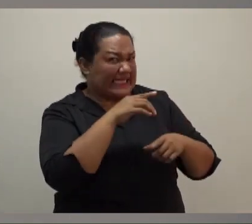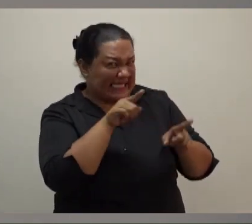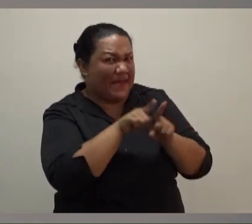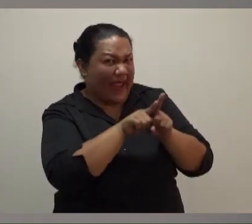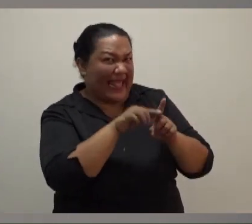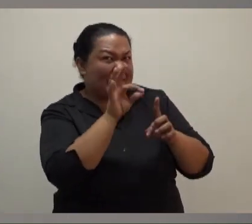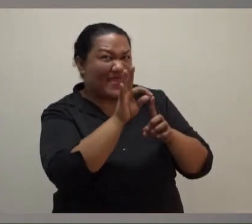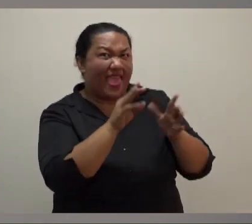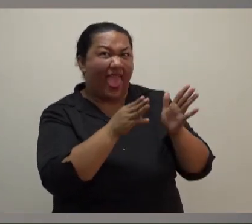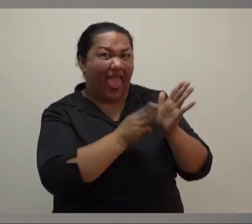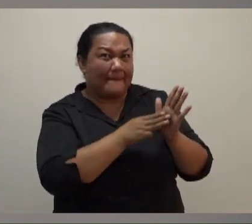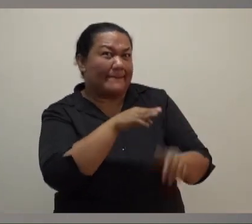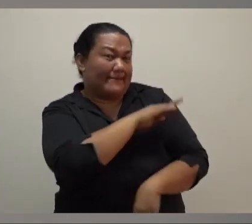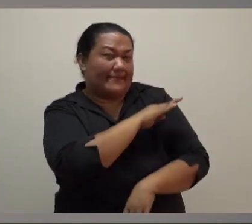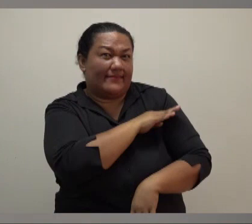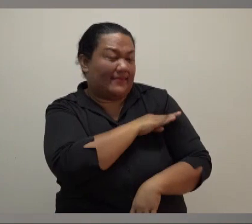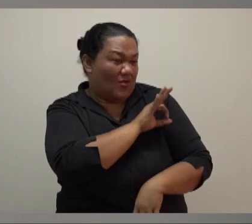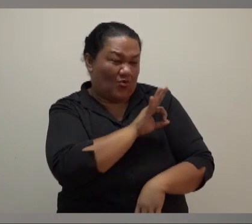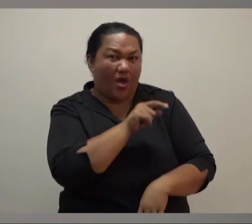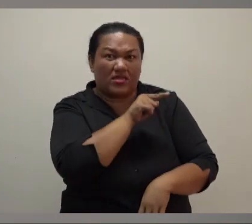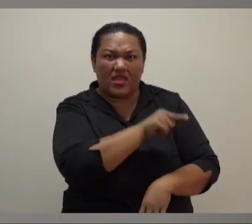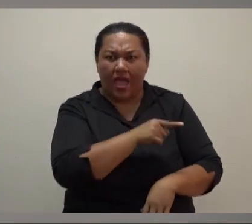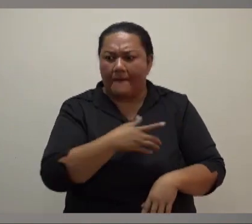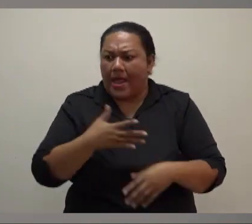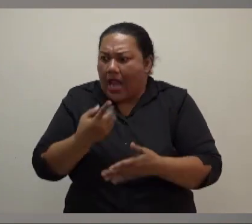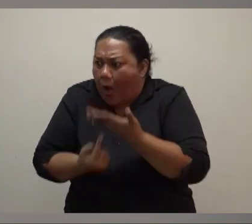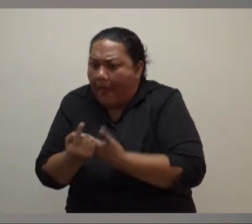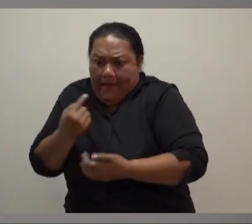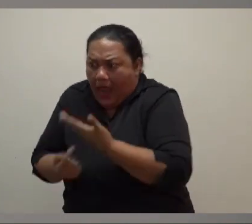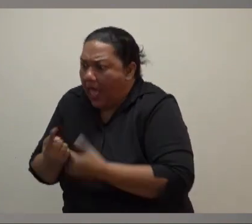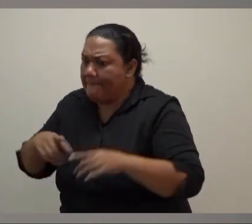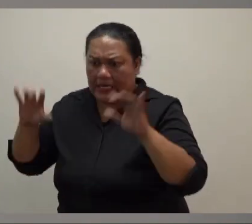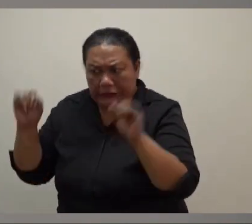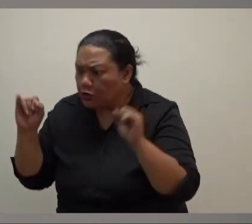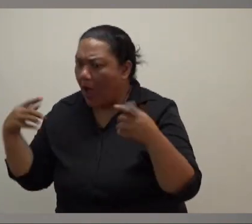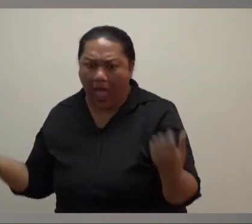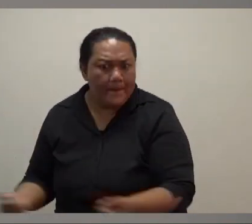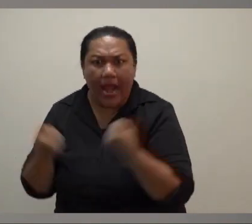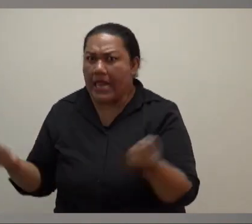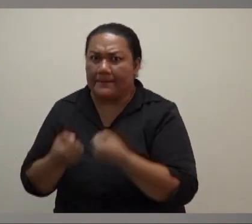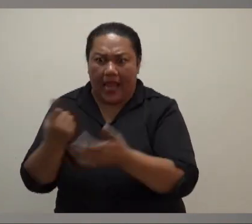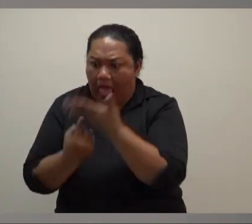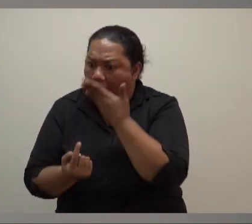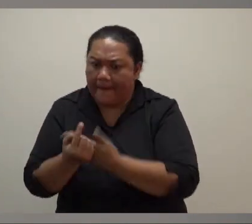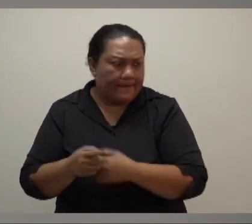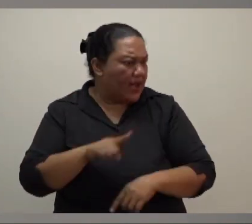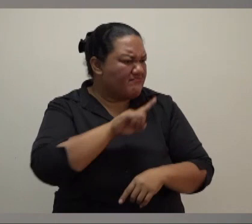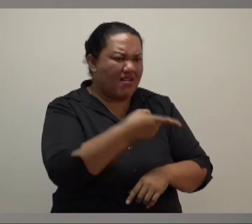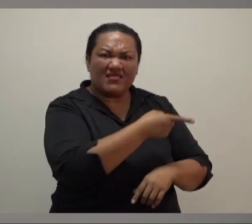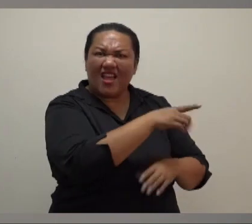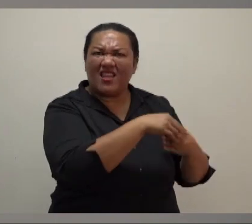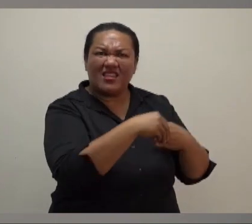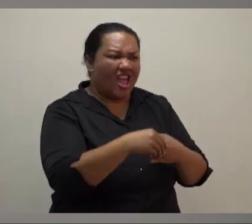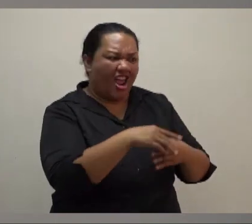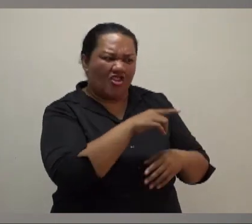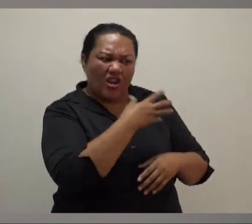our people should be having confidence in their leaders. Do you think you have some form of obligations and was response actively